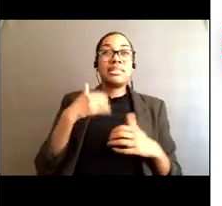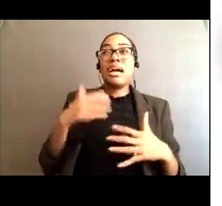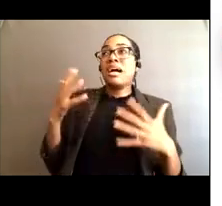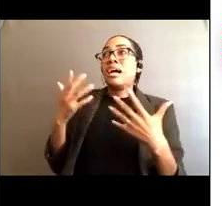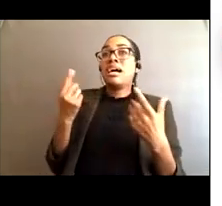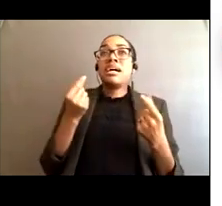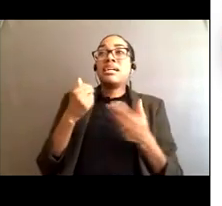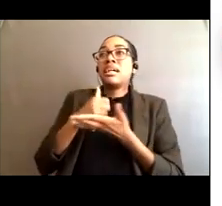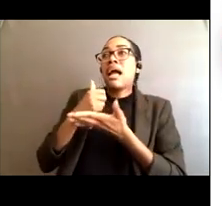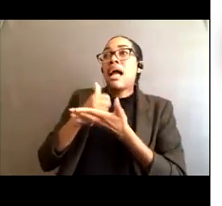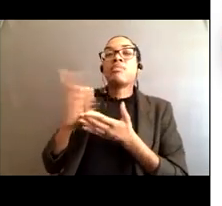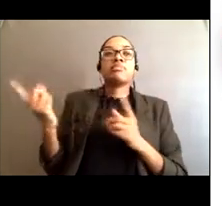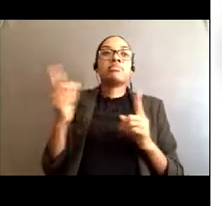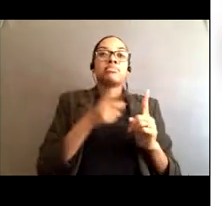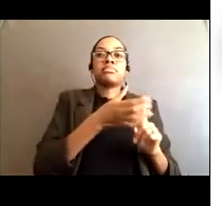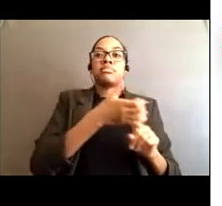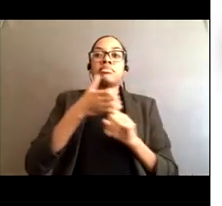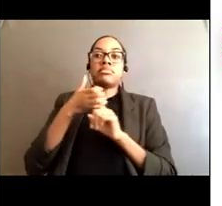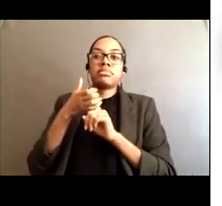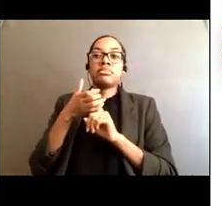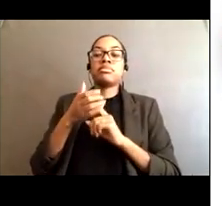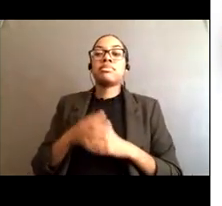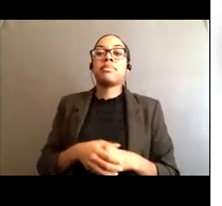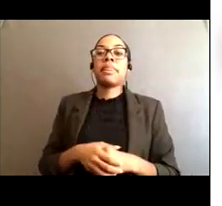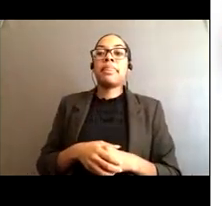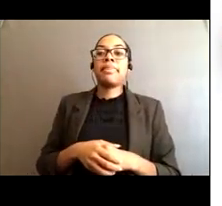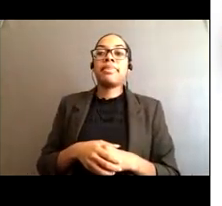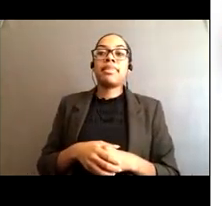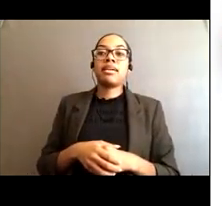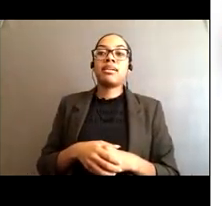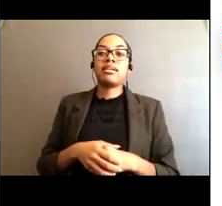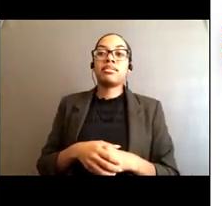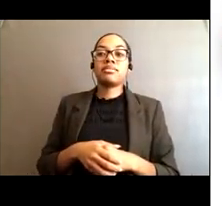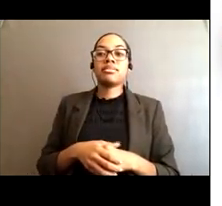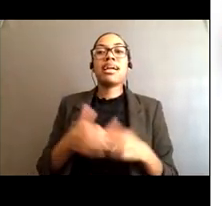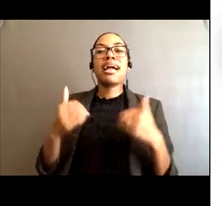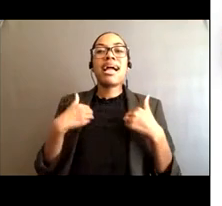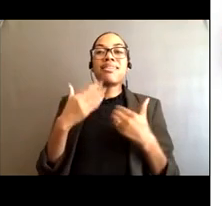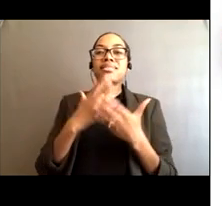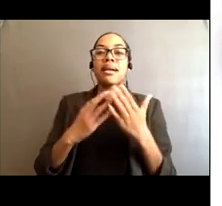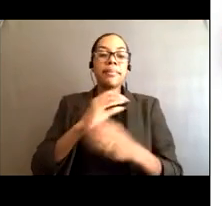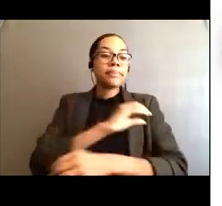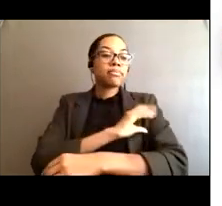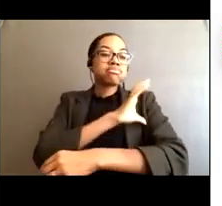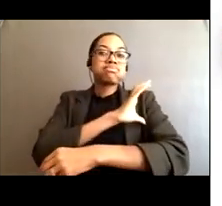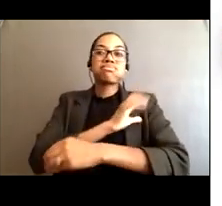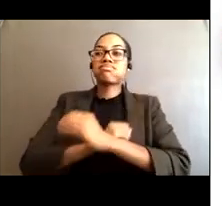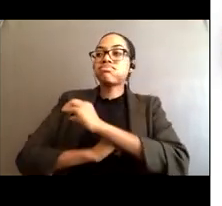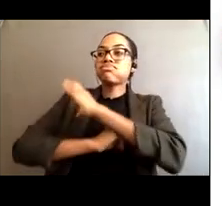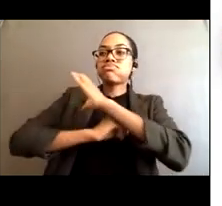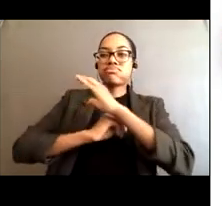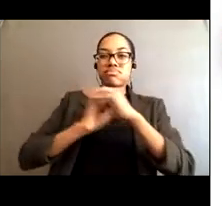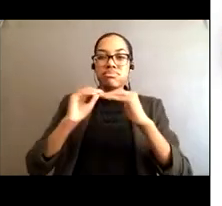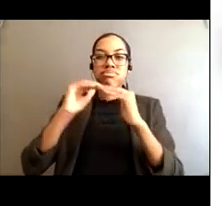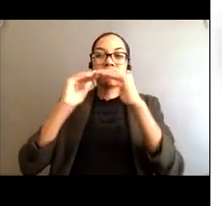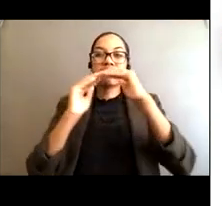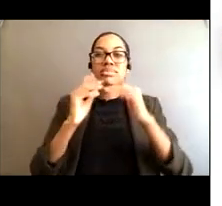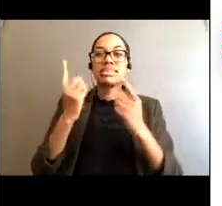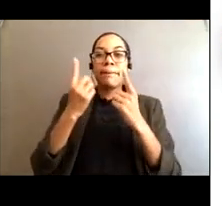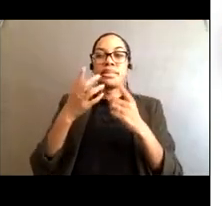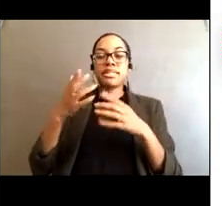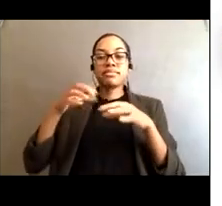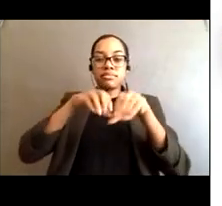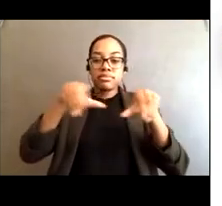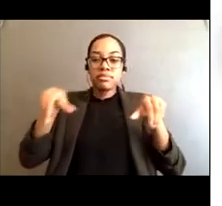having some kind of flotation device with you is big and will help you if you do start to get tired when you're swimming